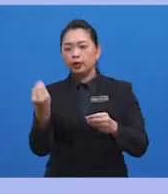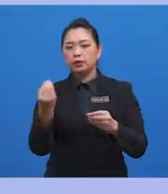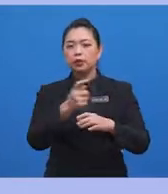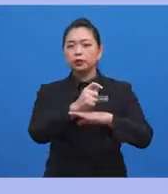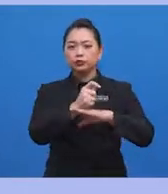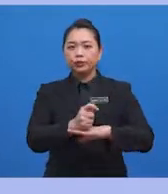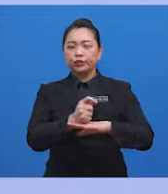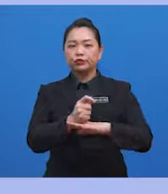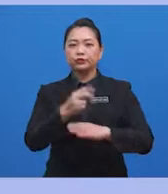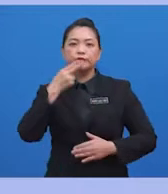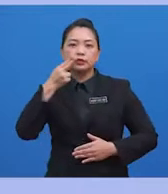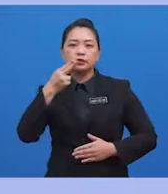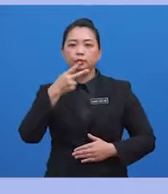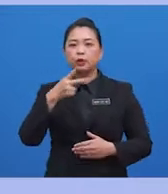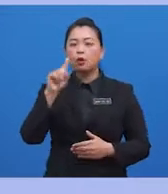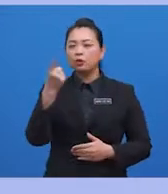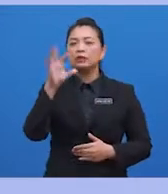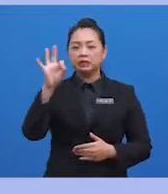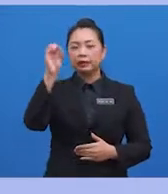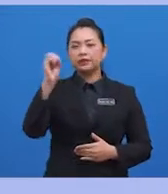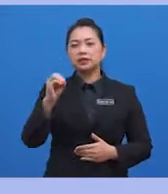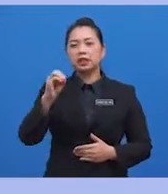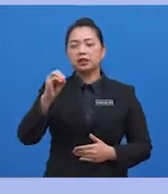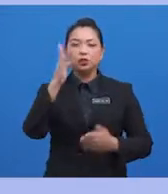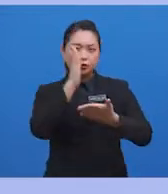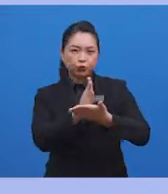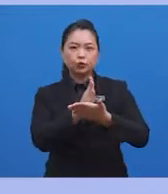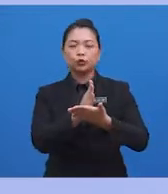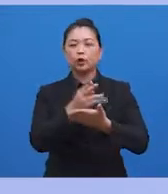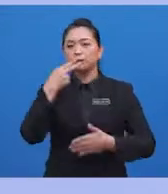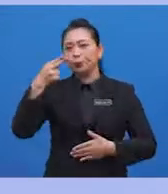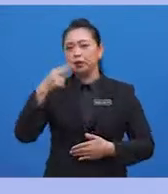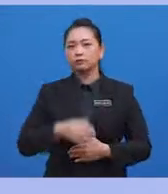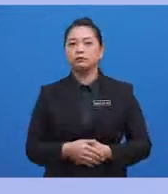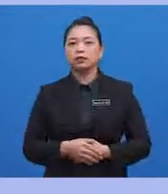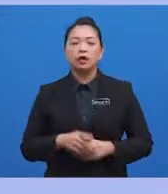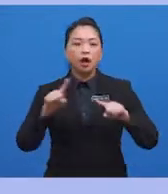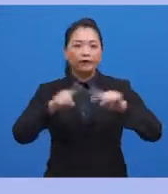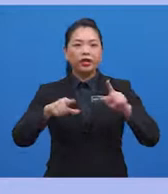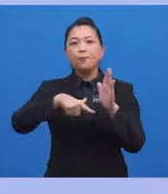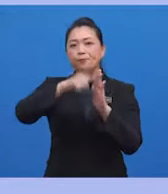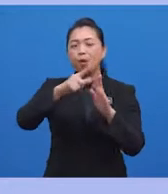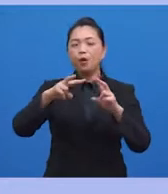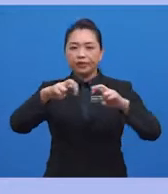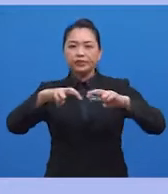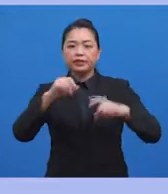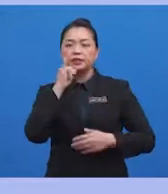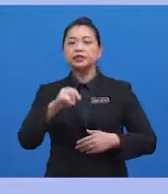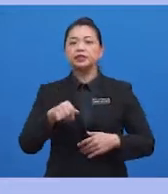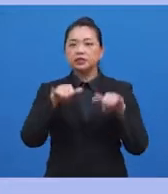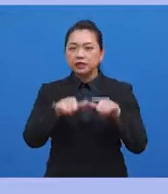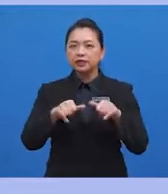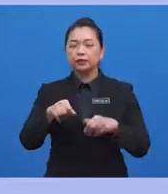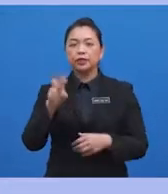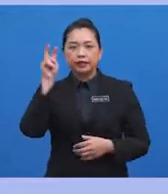smoking, only 9% reported having quit when asked a year later. However, more research is still needed